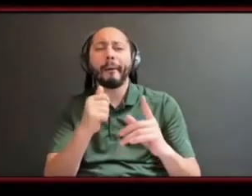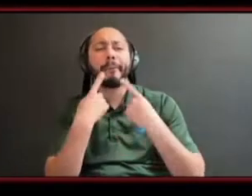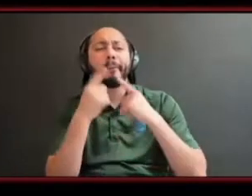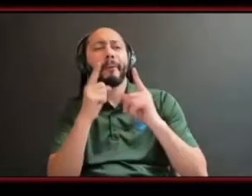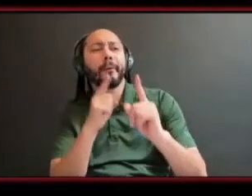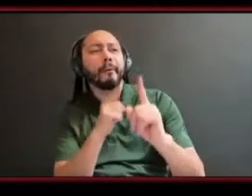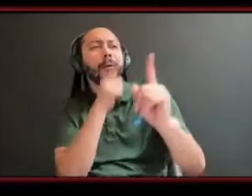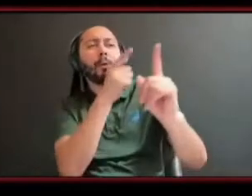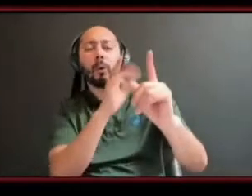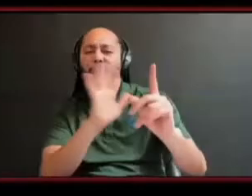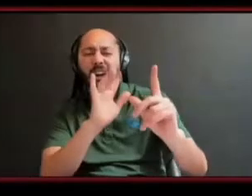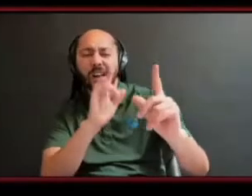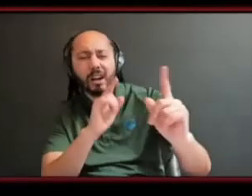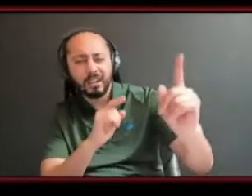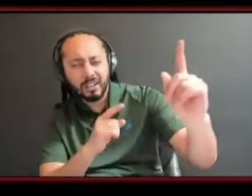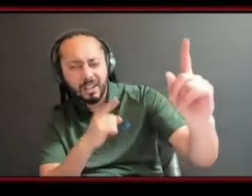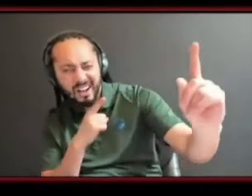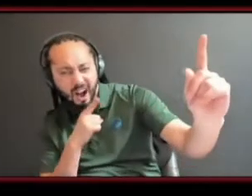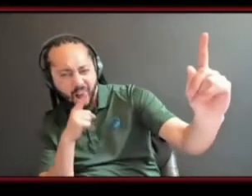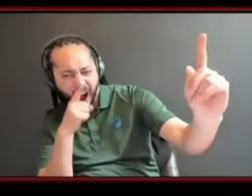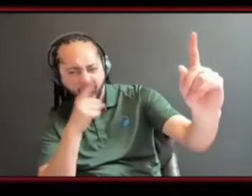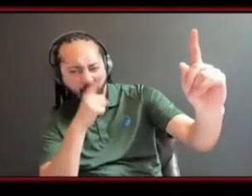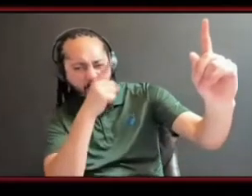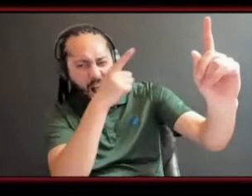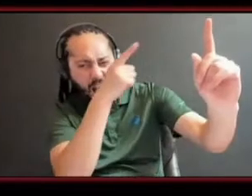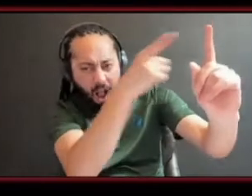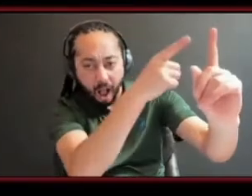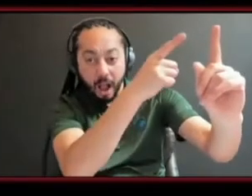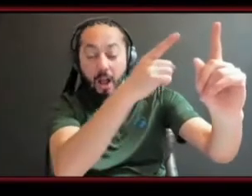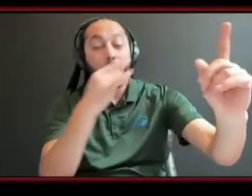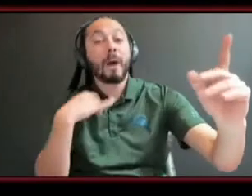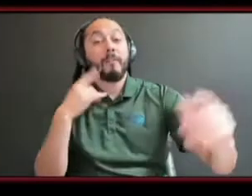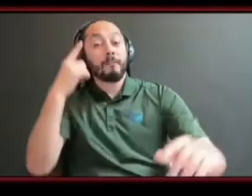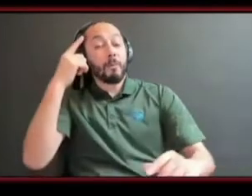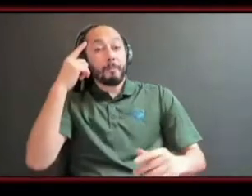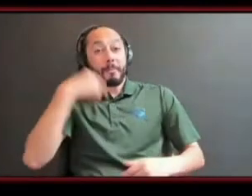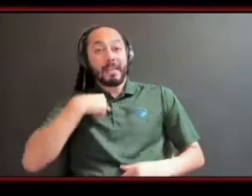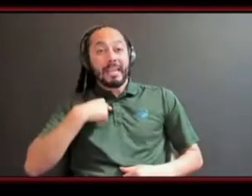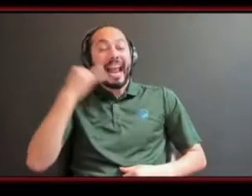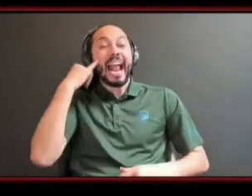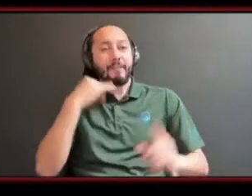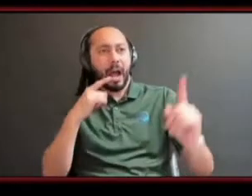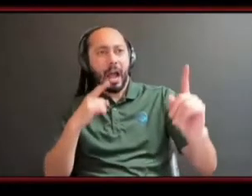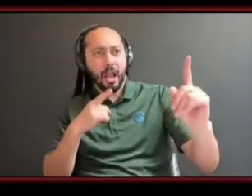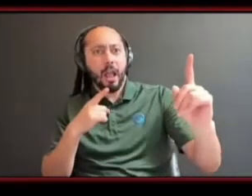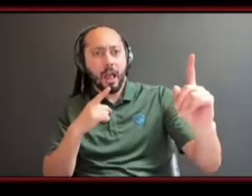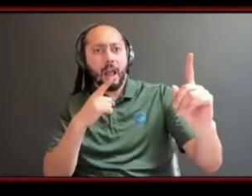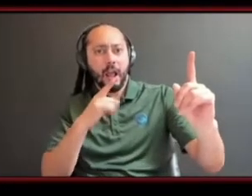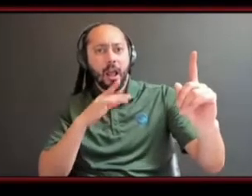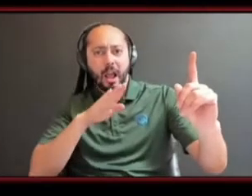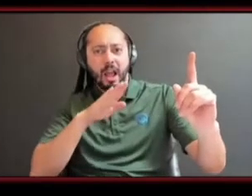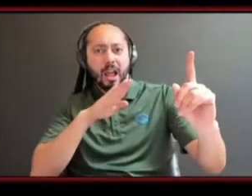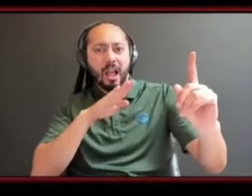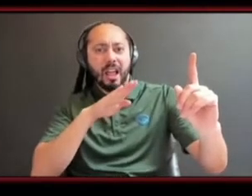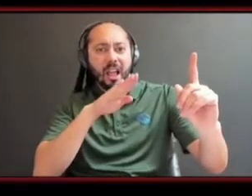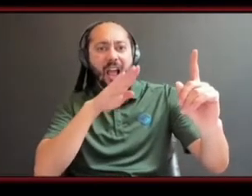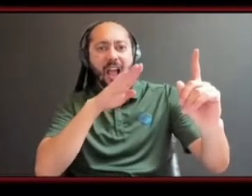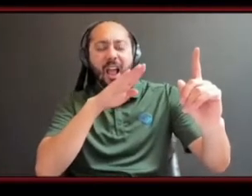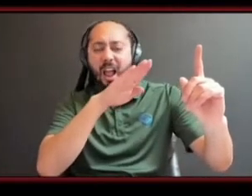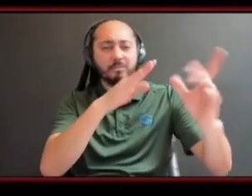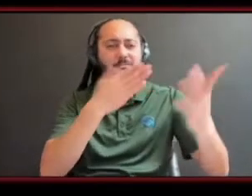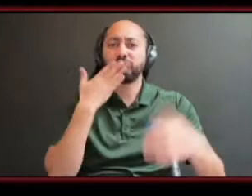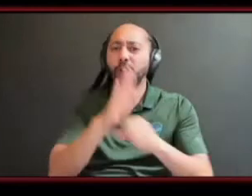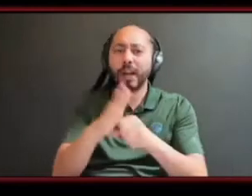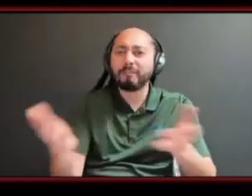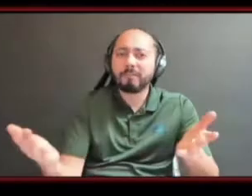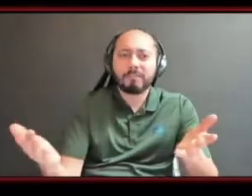as you see a steady like for me as long as i see a steady incline i'll continue to pursue my dream like if if i like with the law school